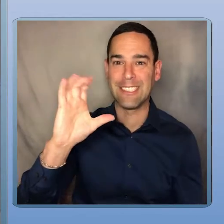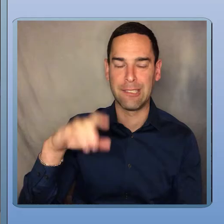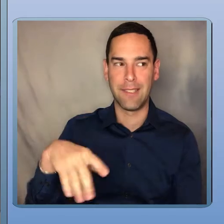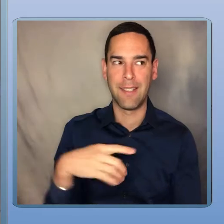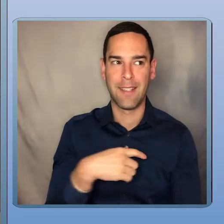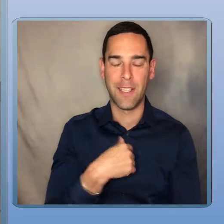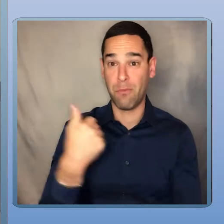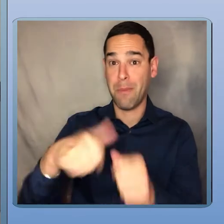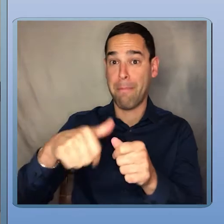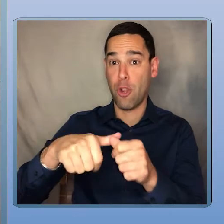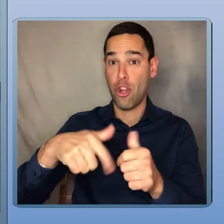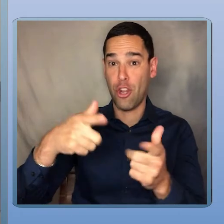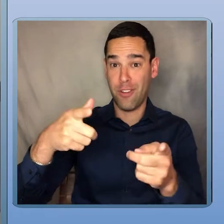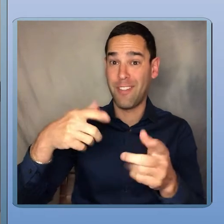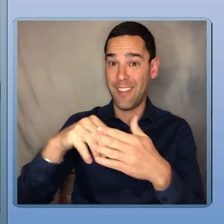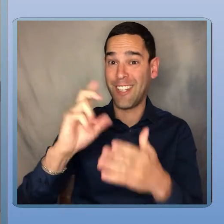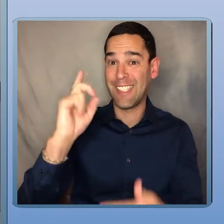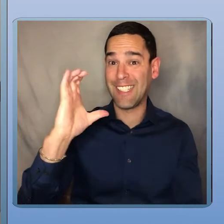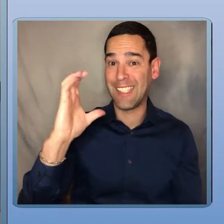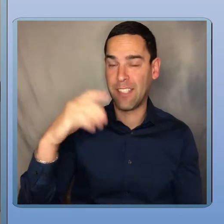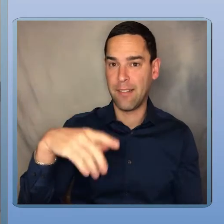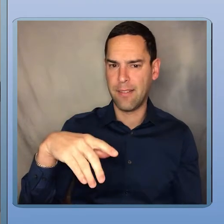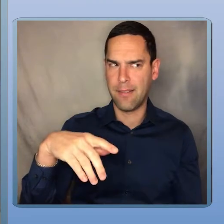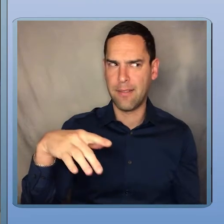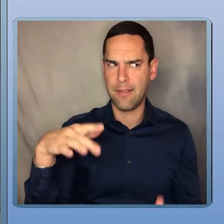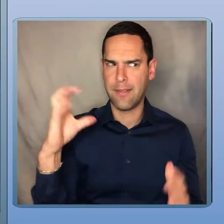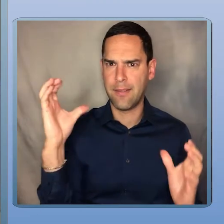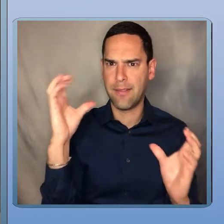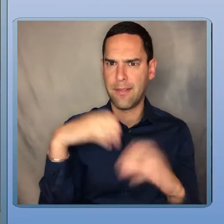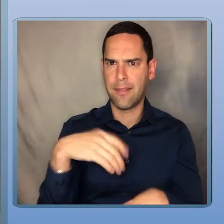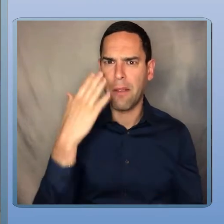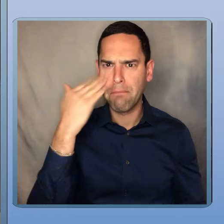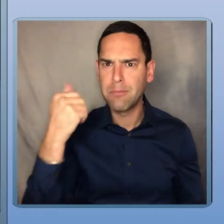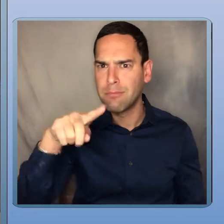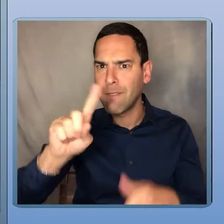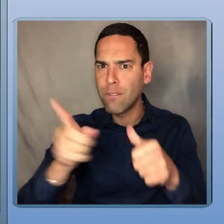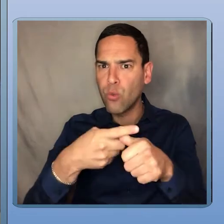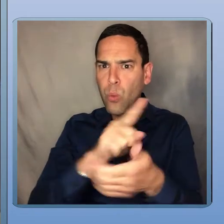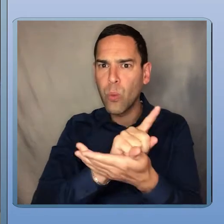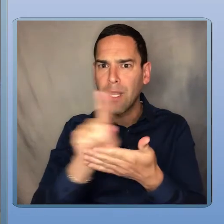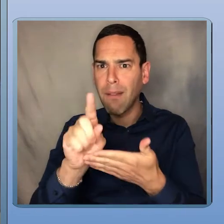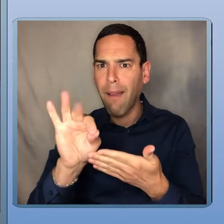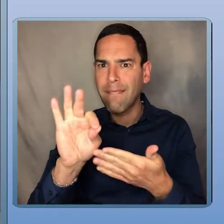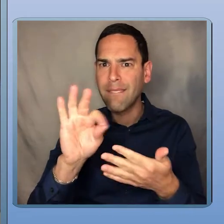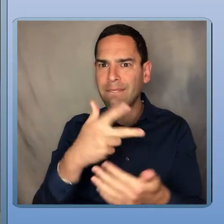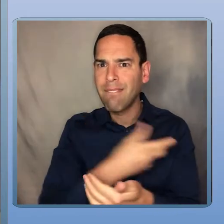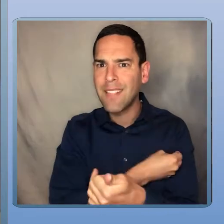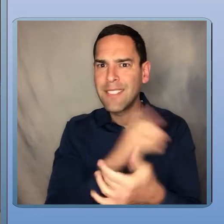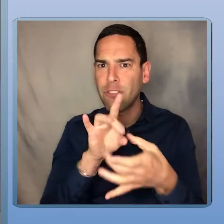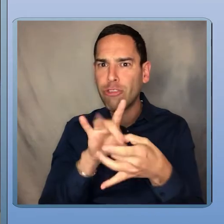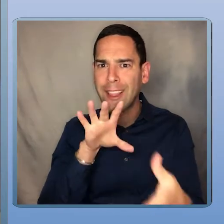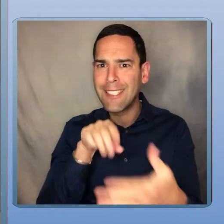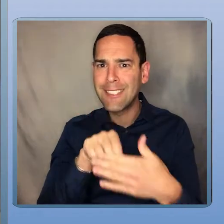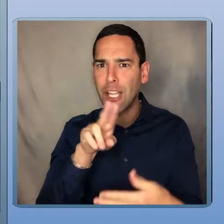and it was really surreal because it was still I mean the very first week of us even having the